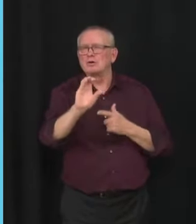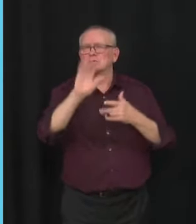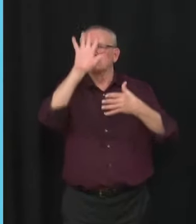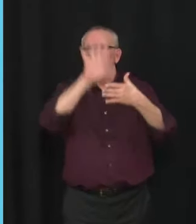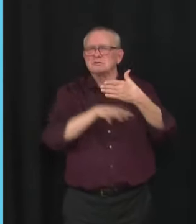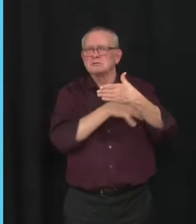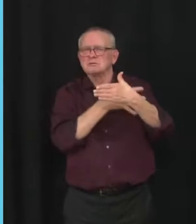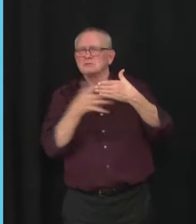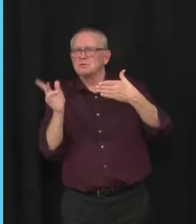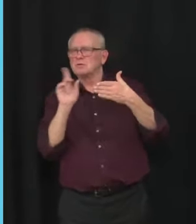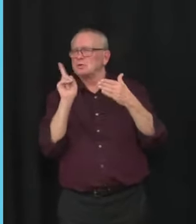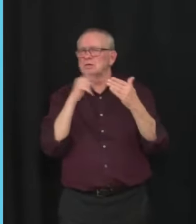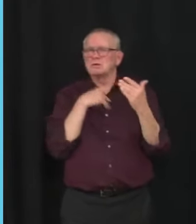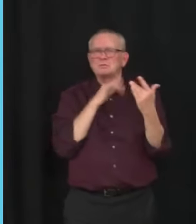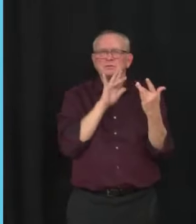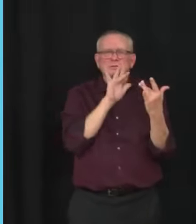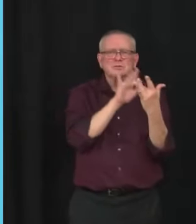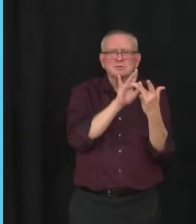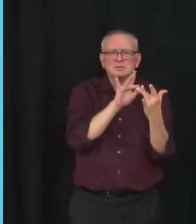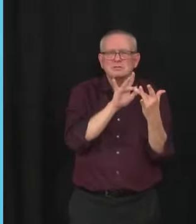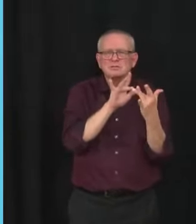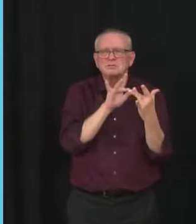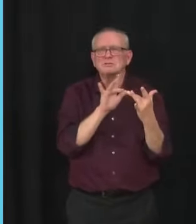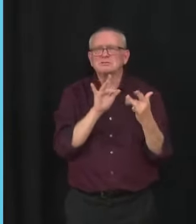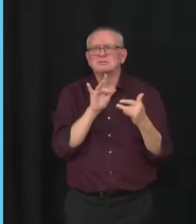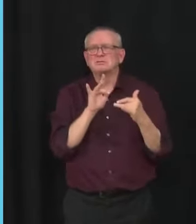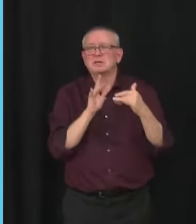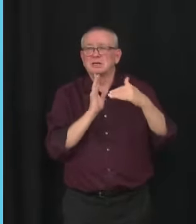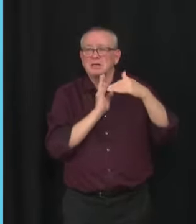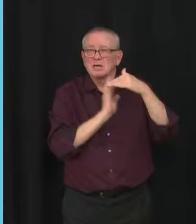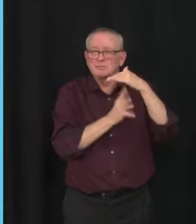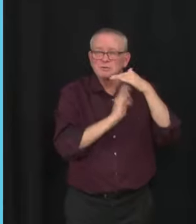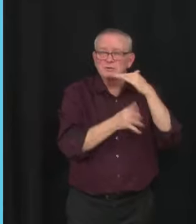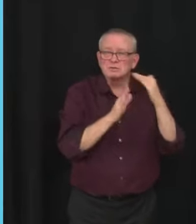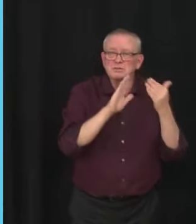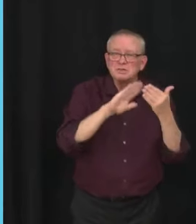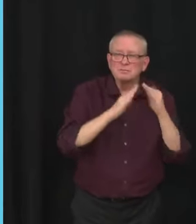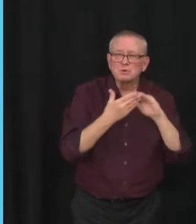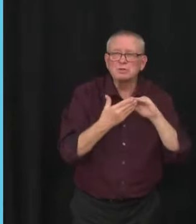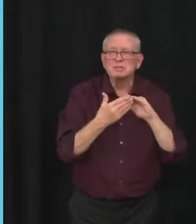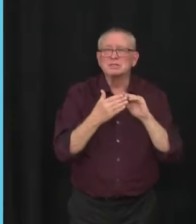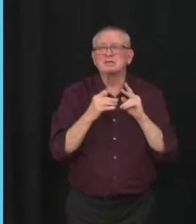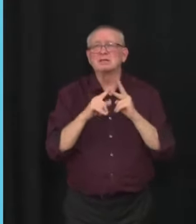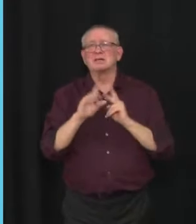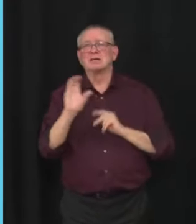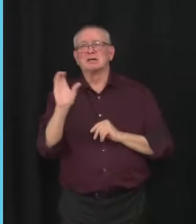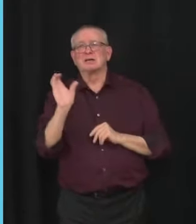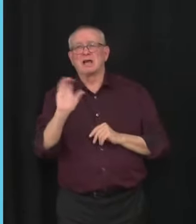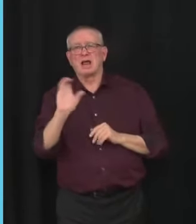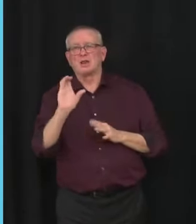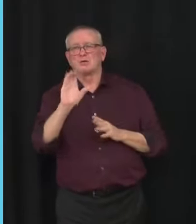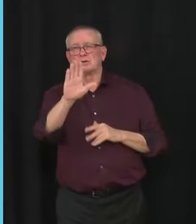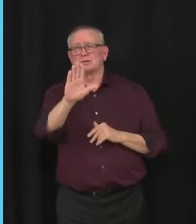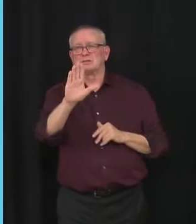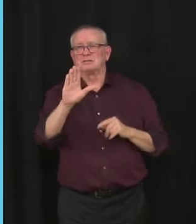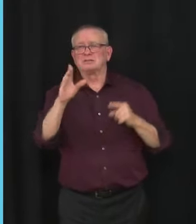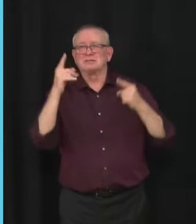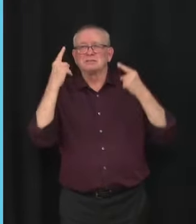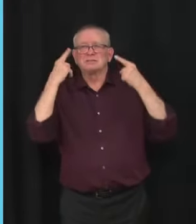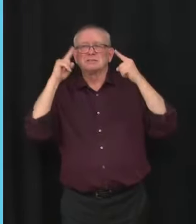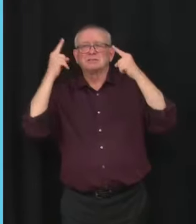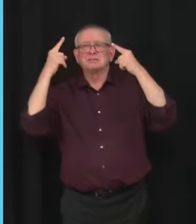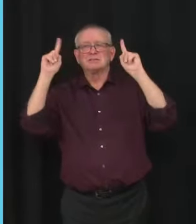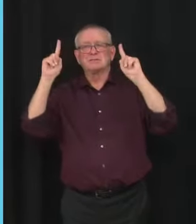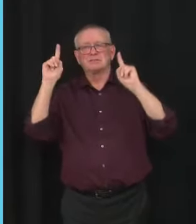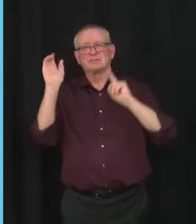newcomer communities and a tremendous success, for example, in Calgary in the Northeast is up to 99%. So we're actually